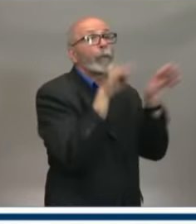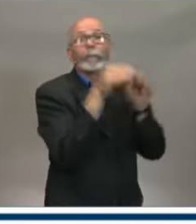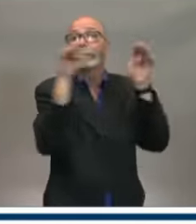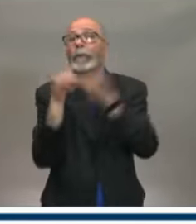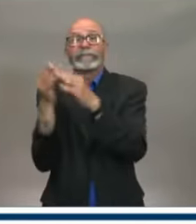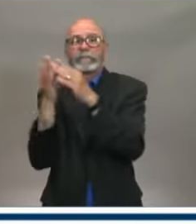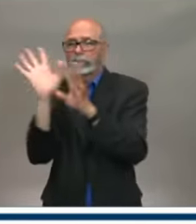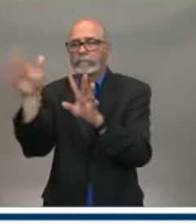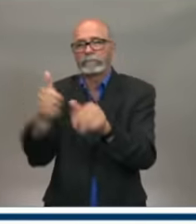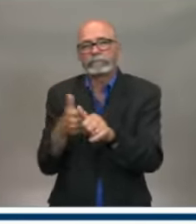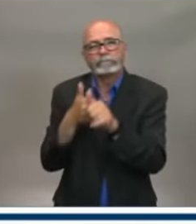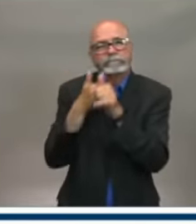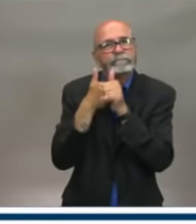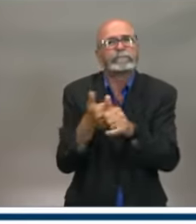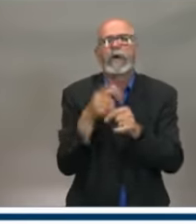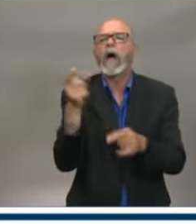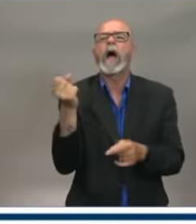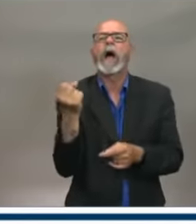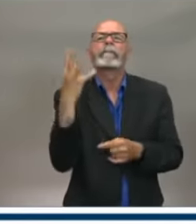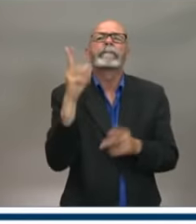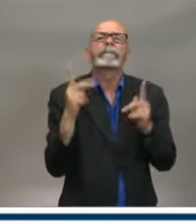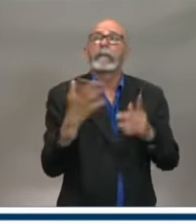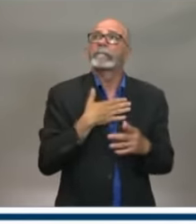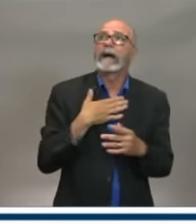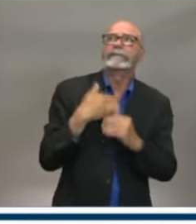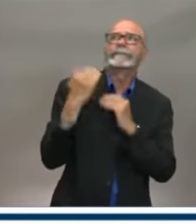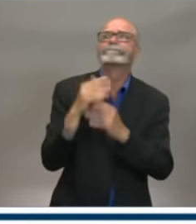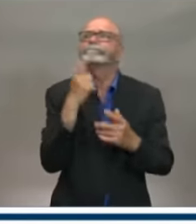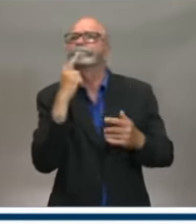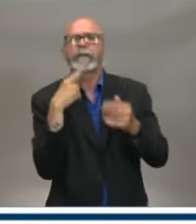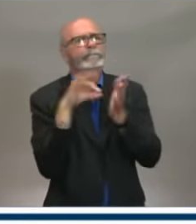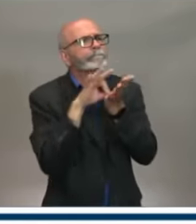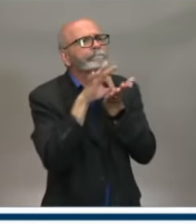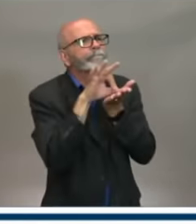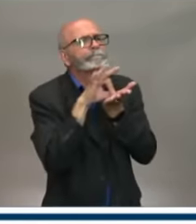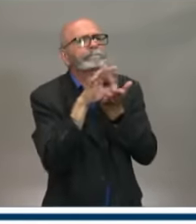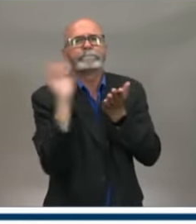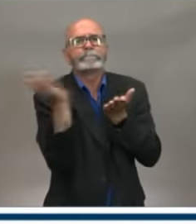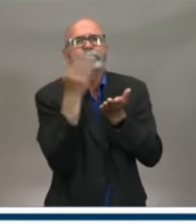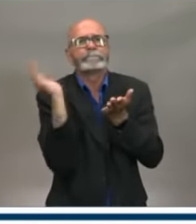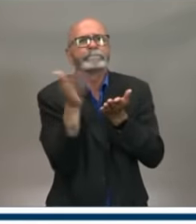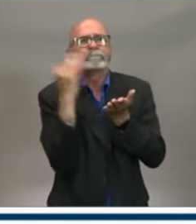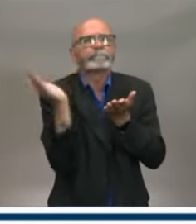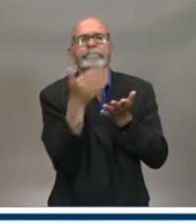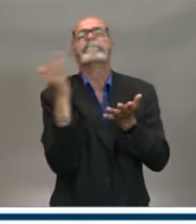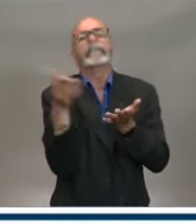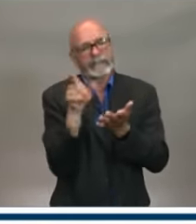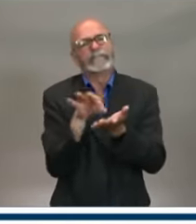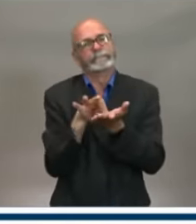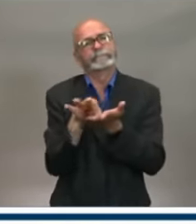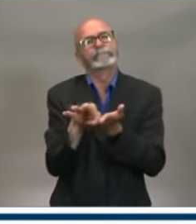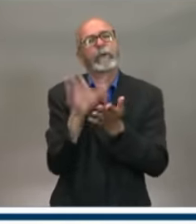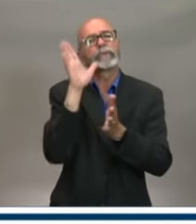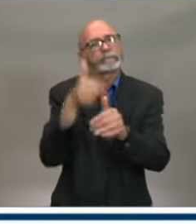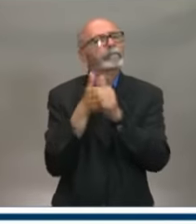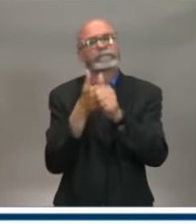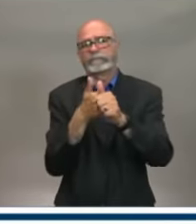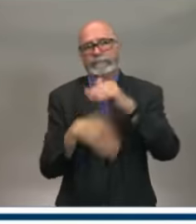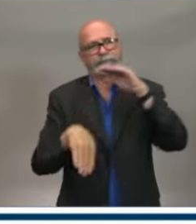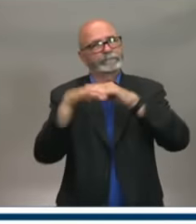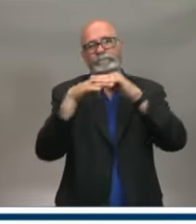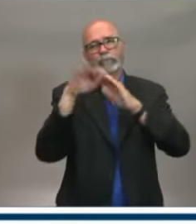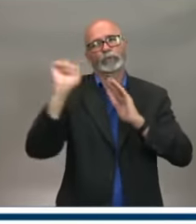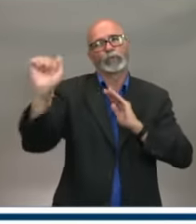is for that group number on June 5th. That's the maximum number of people in a party that could